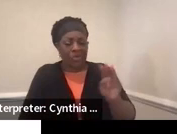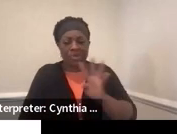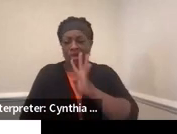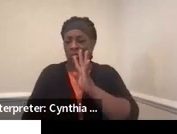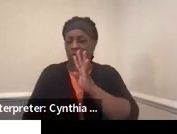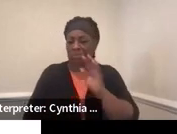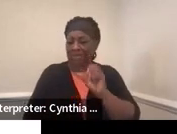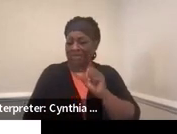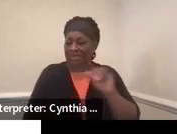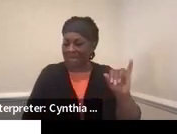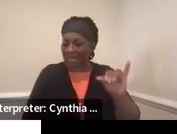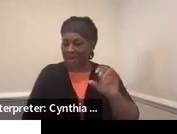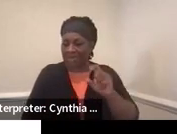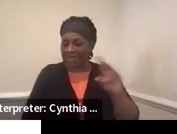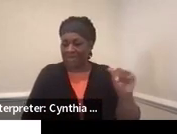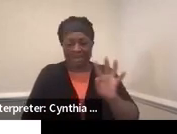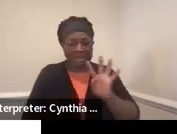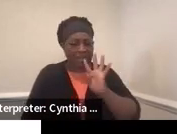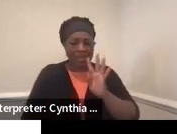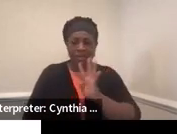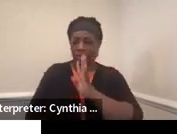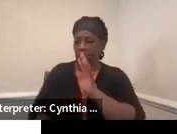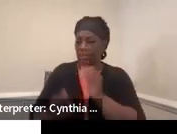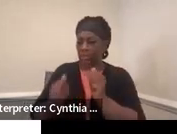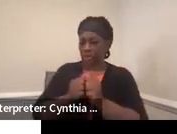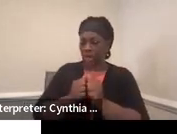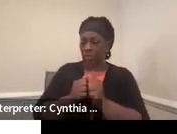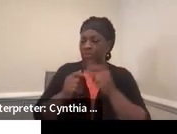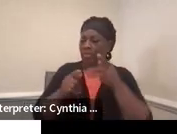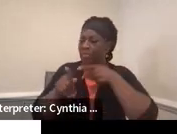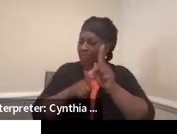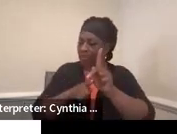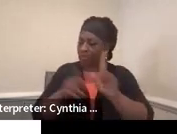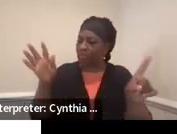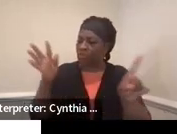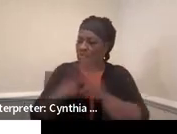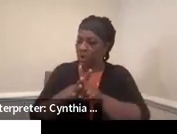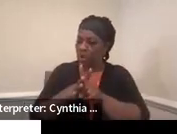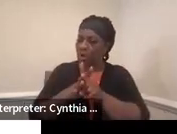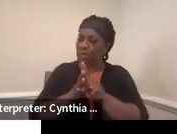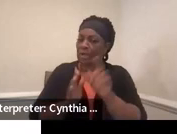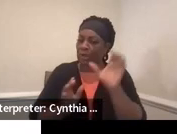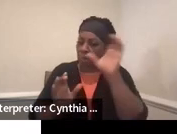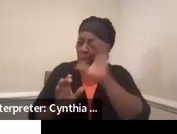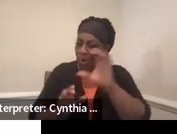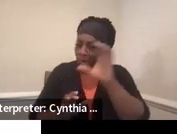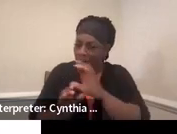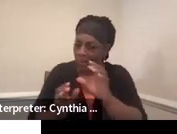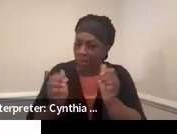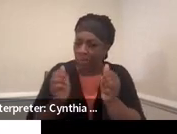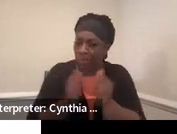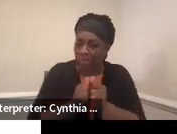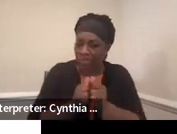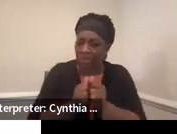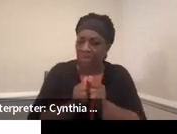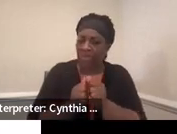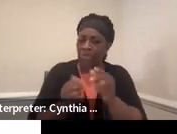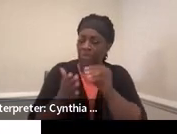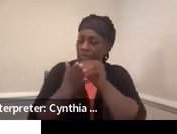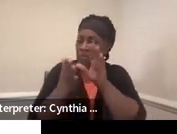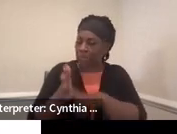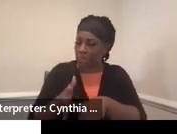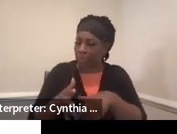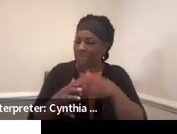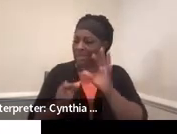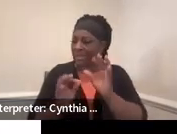SSI or SSDI, but you can have the professionals come in and do a query with your student and the